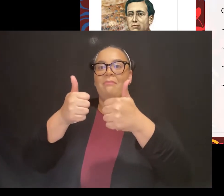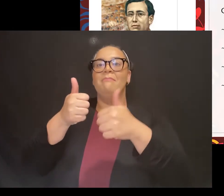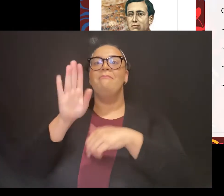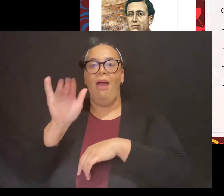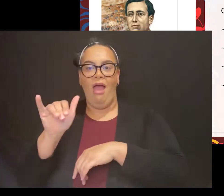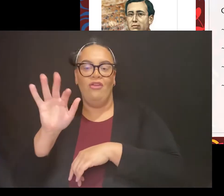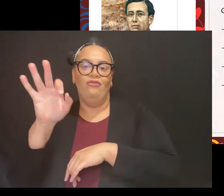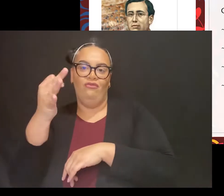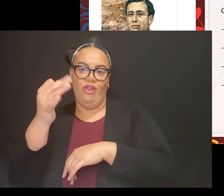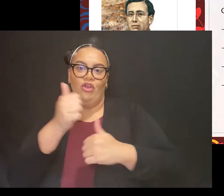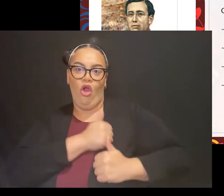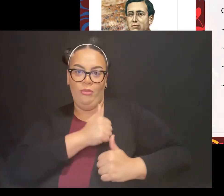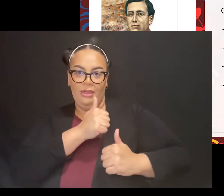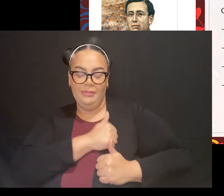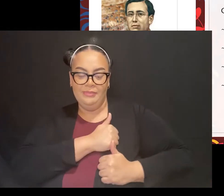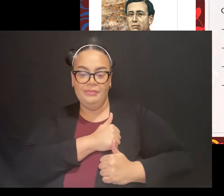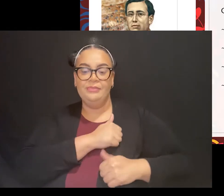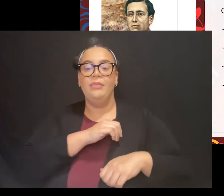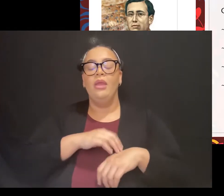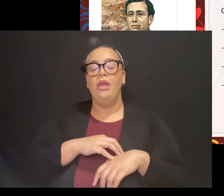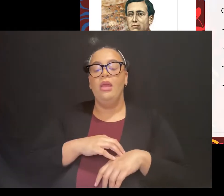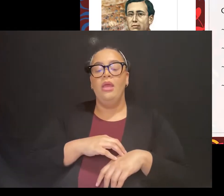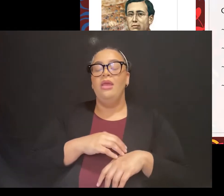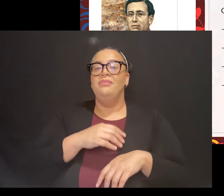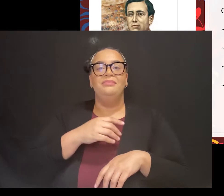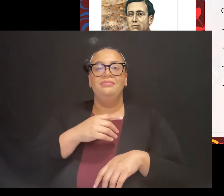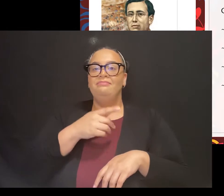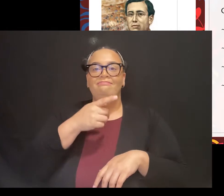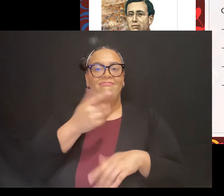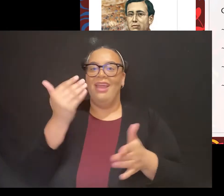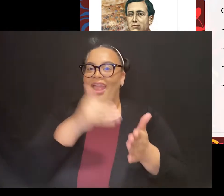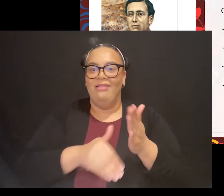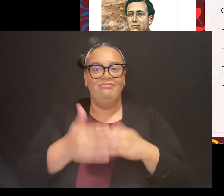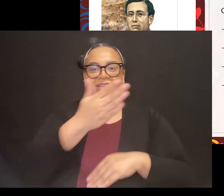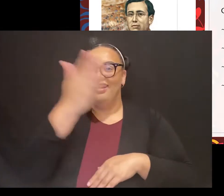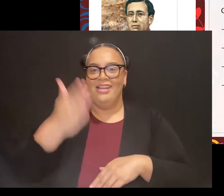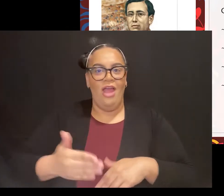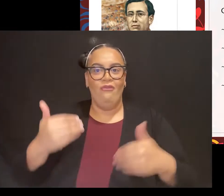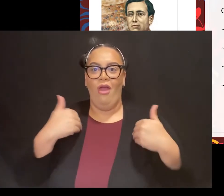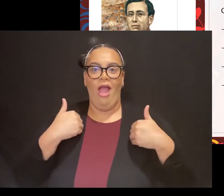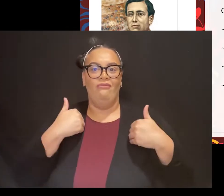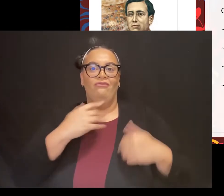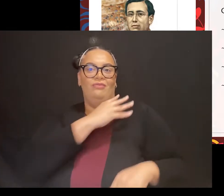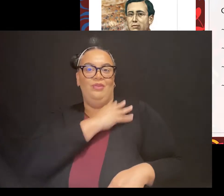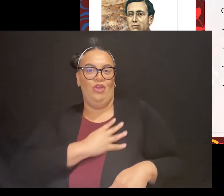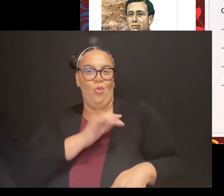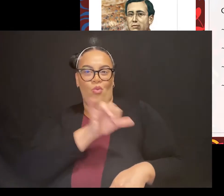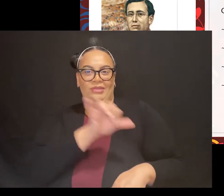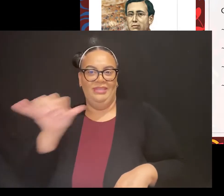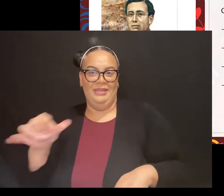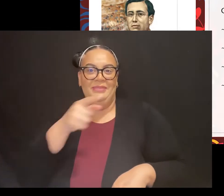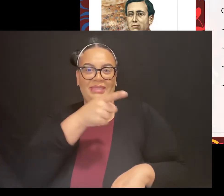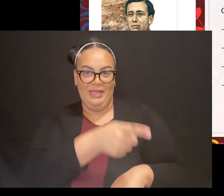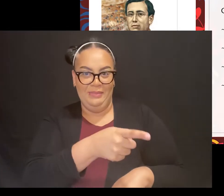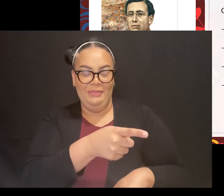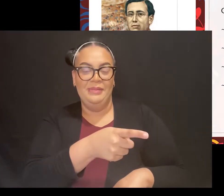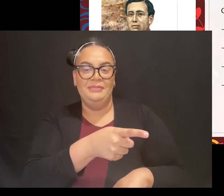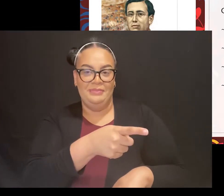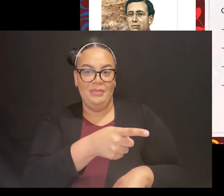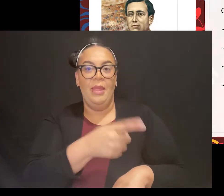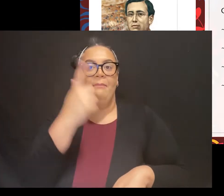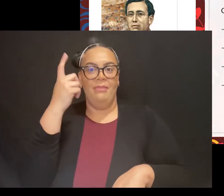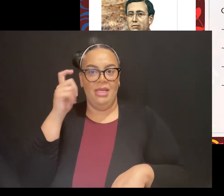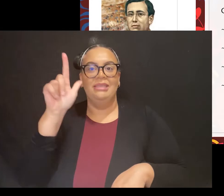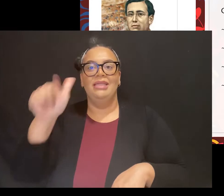commander like him ever again, because later they do suffer defeat from the French. He was buried in Mexico